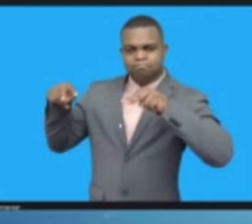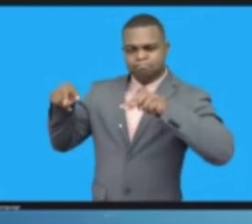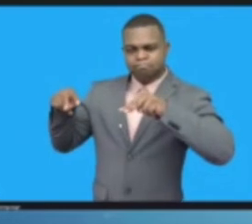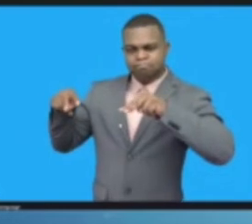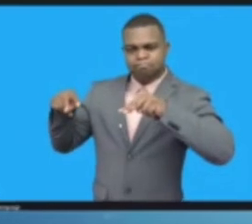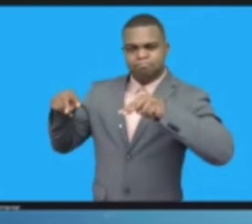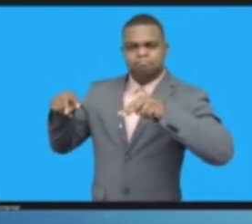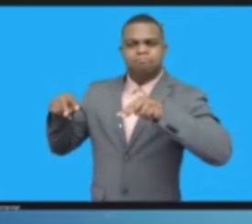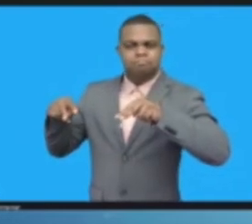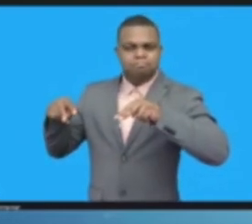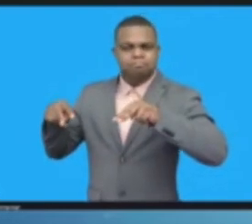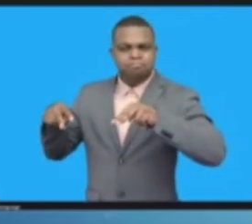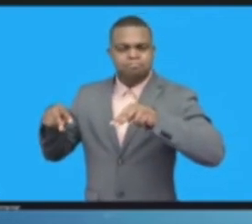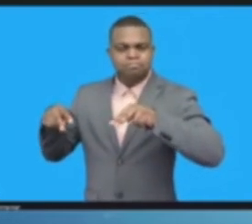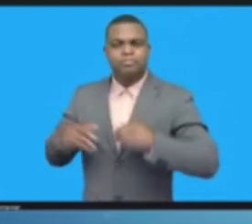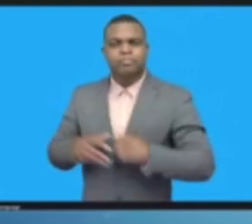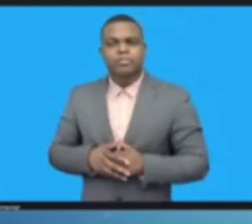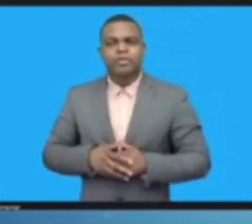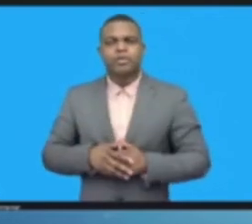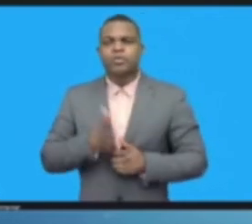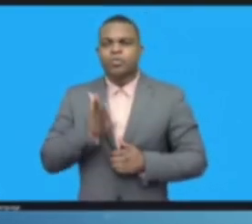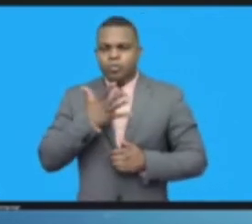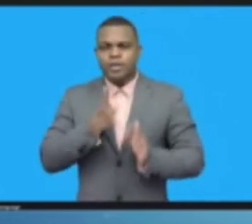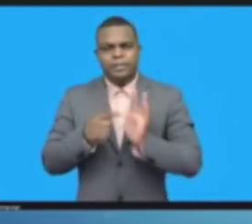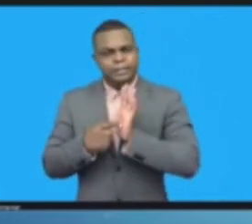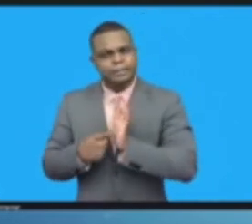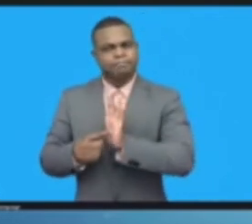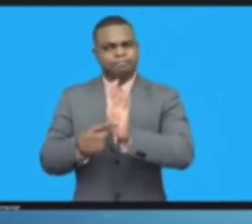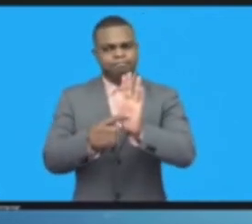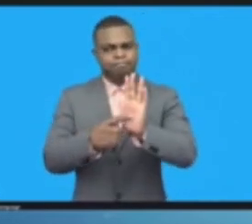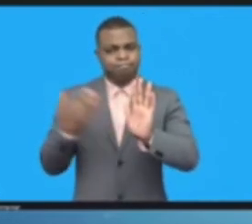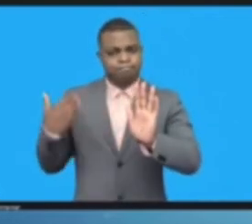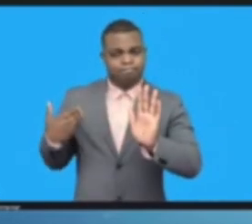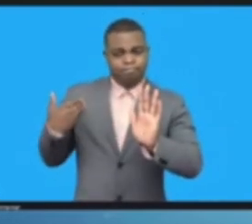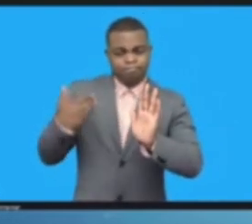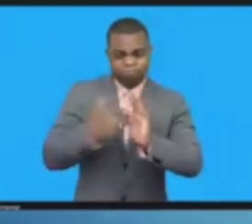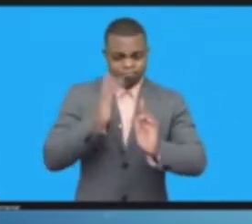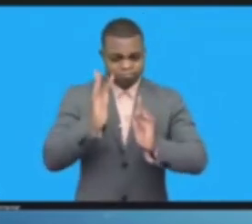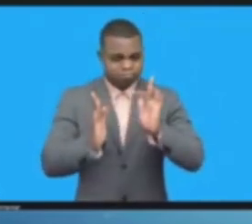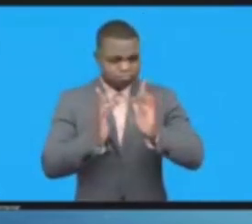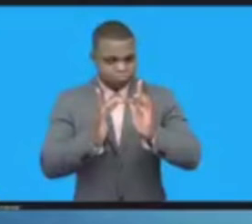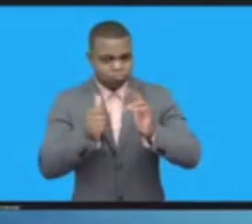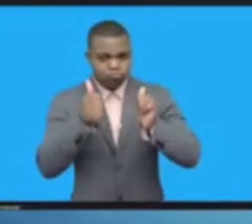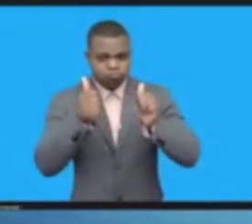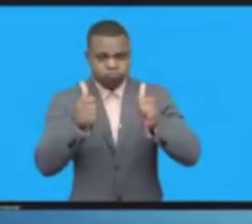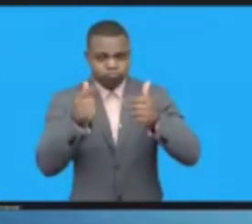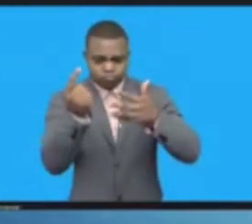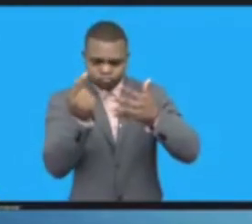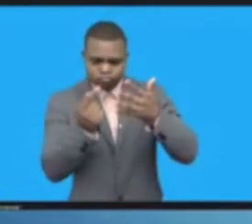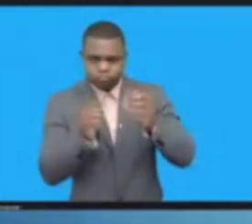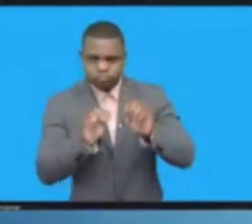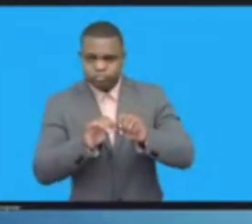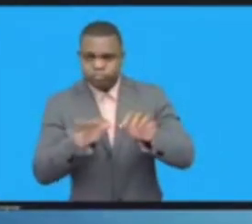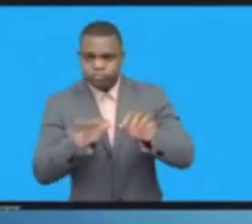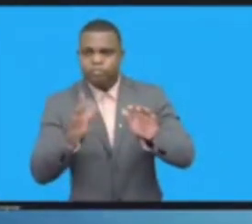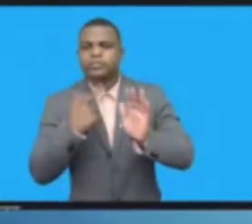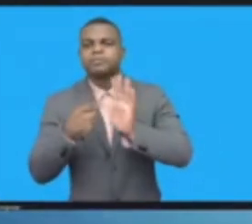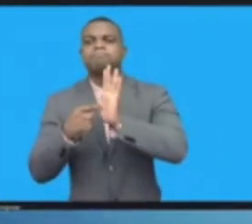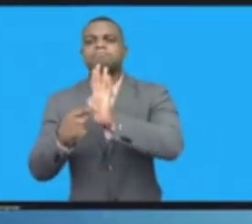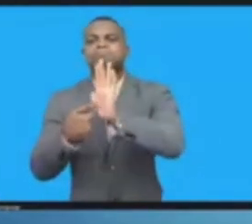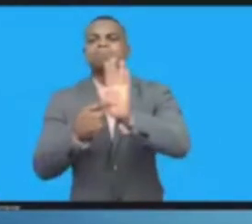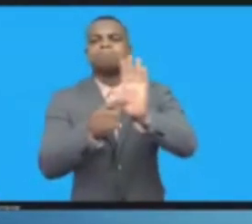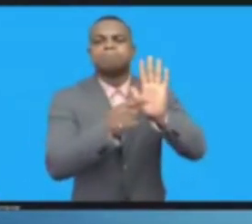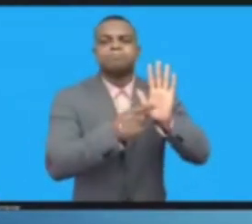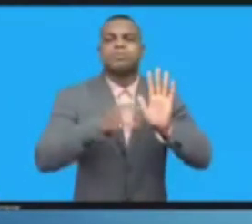We now know that among other important properties, accountability and agency are